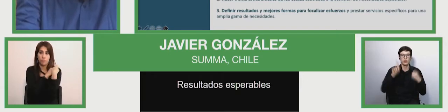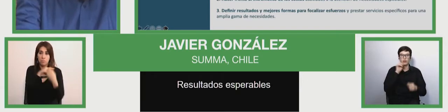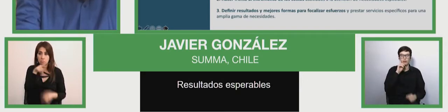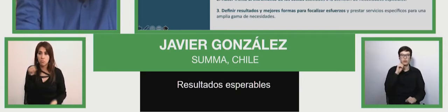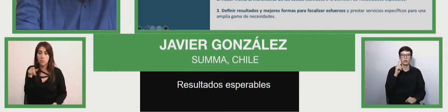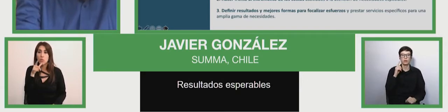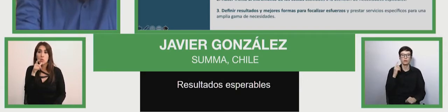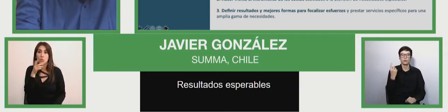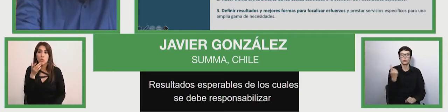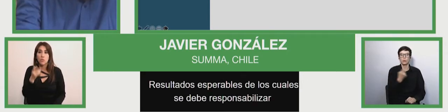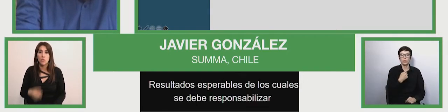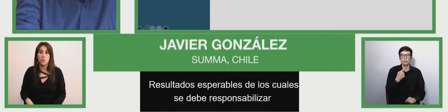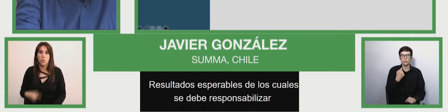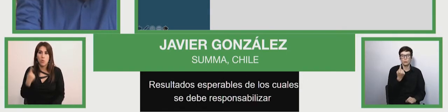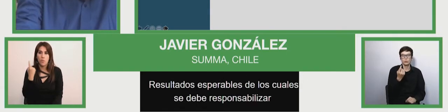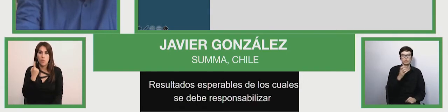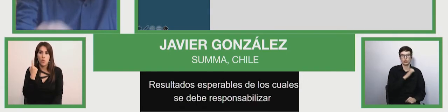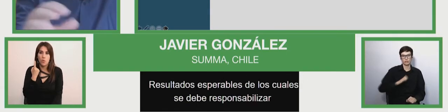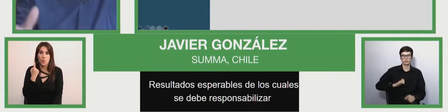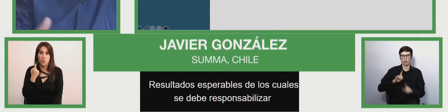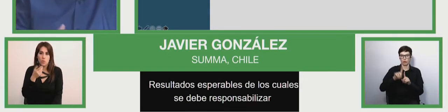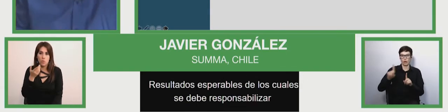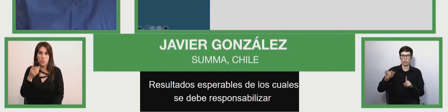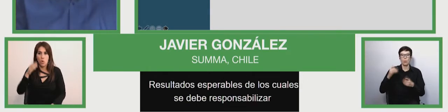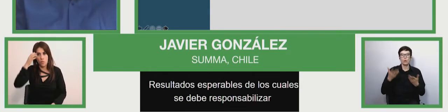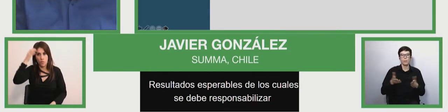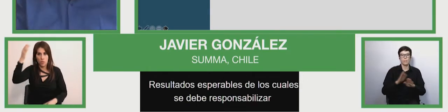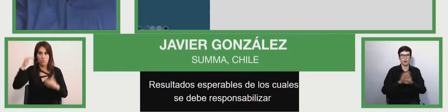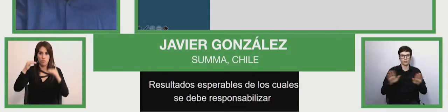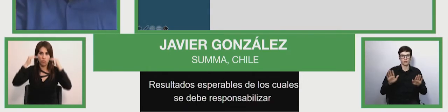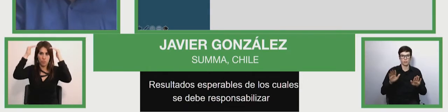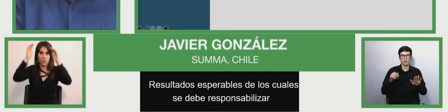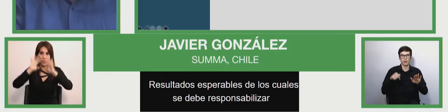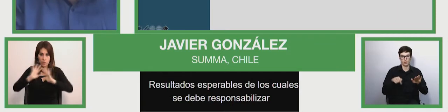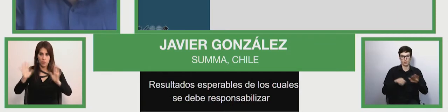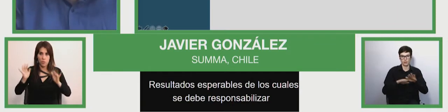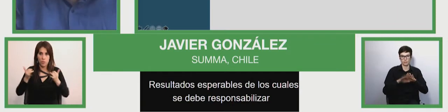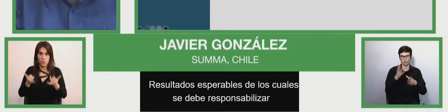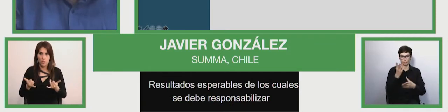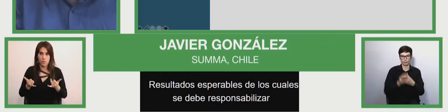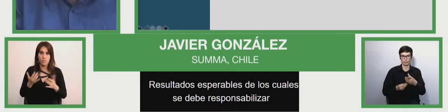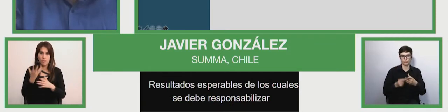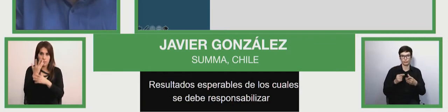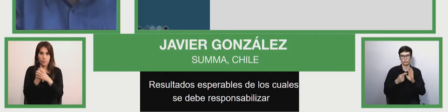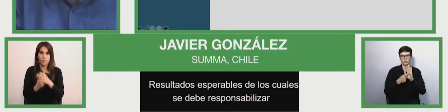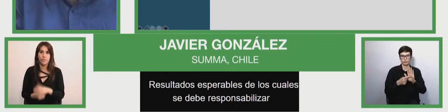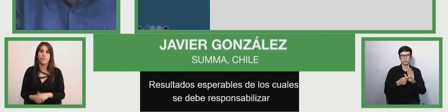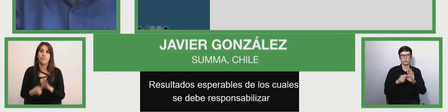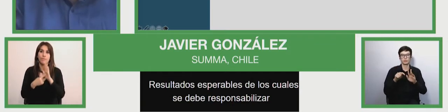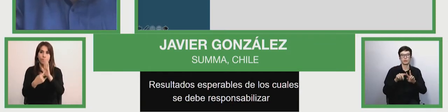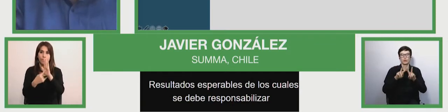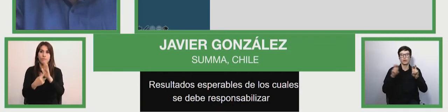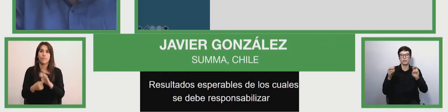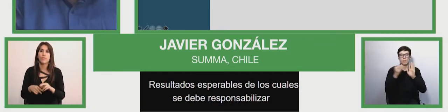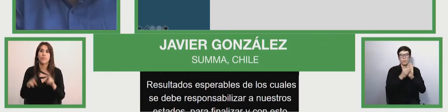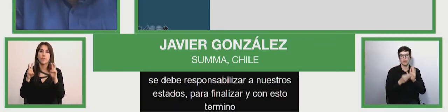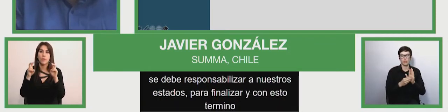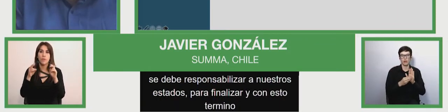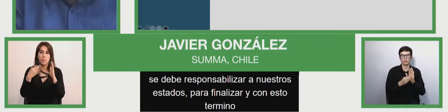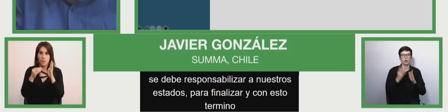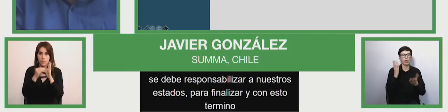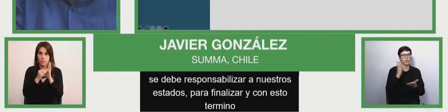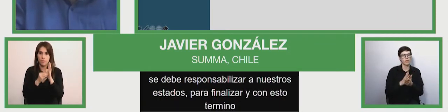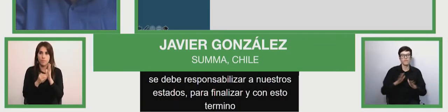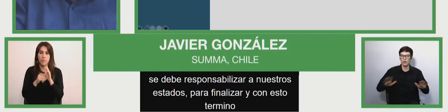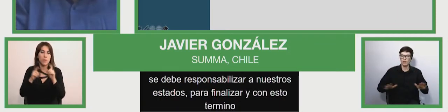can make our states responsible for this. And to end, there has to be the data and to reinforce what Manus has